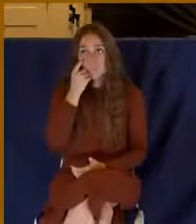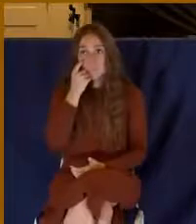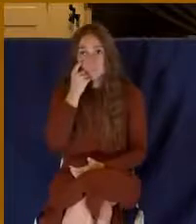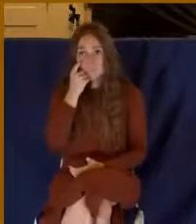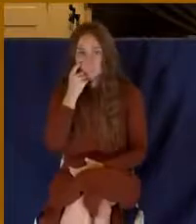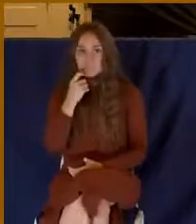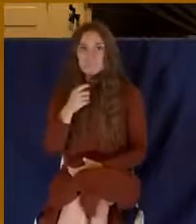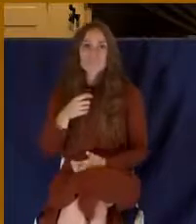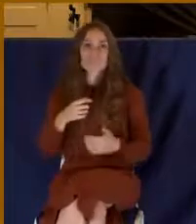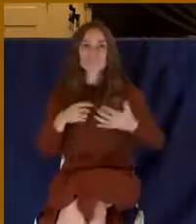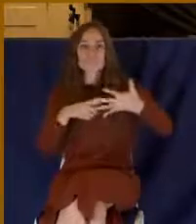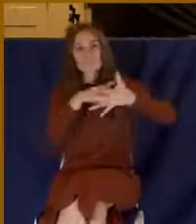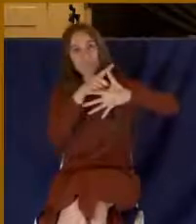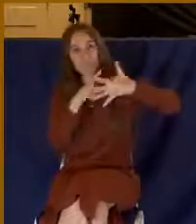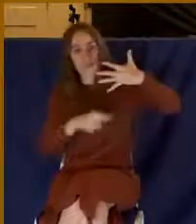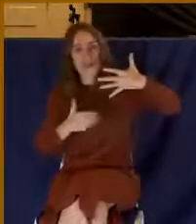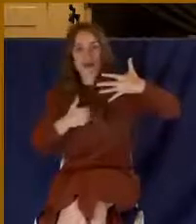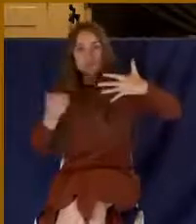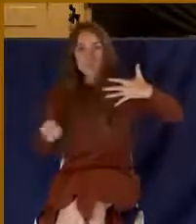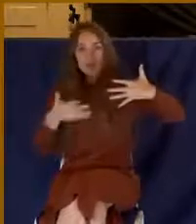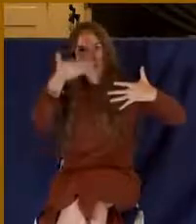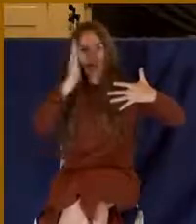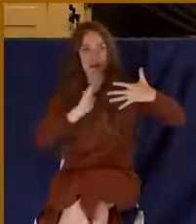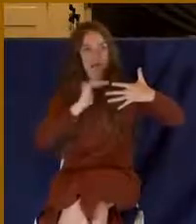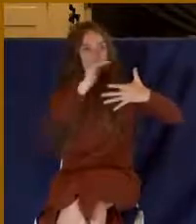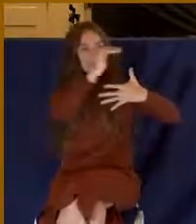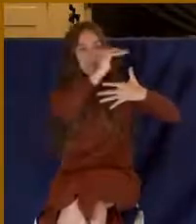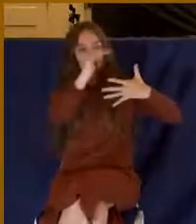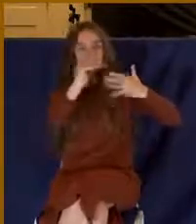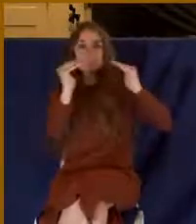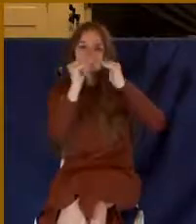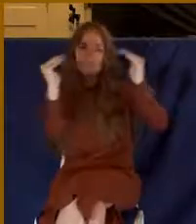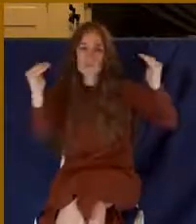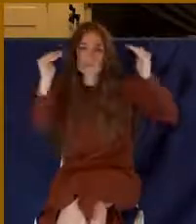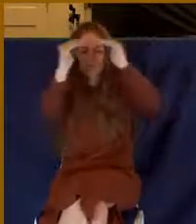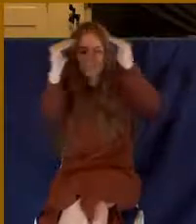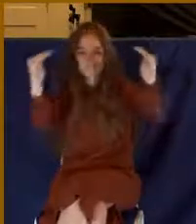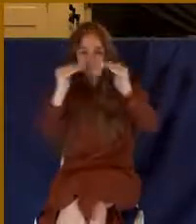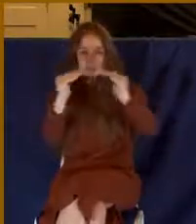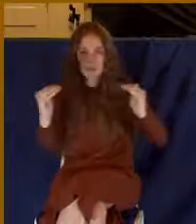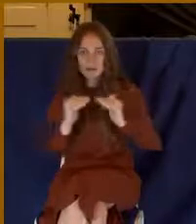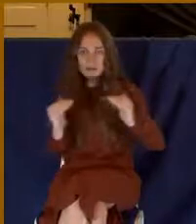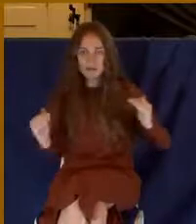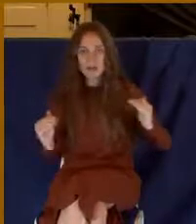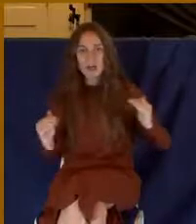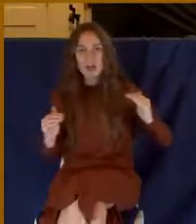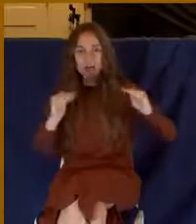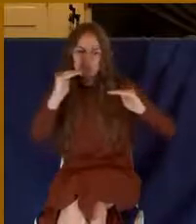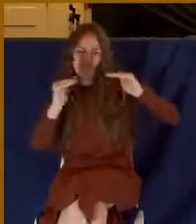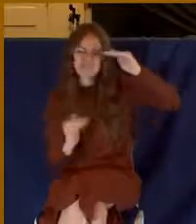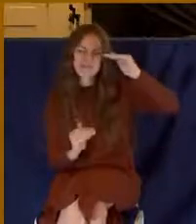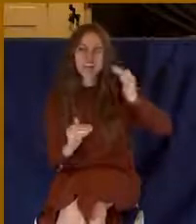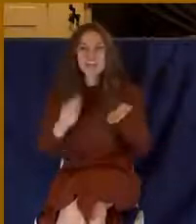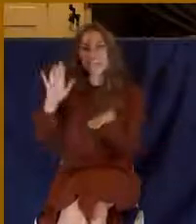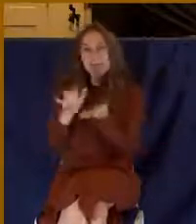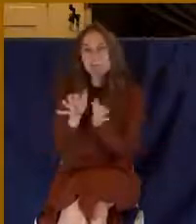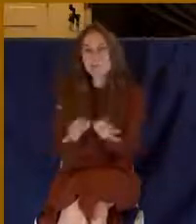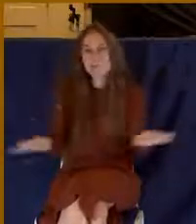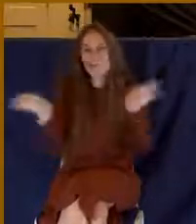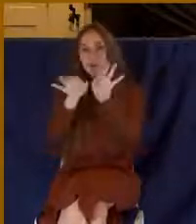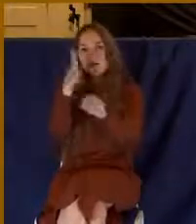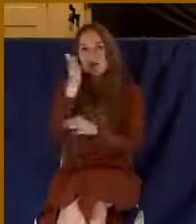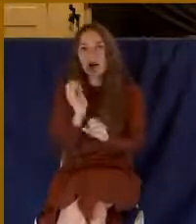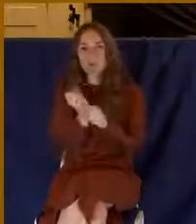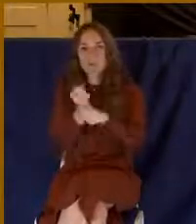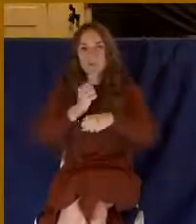the chain was this lesser God. And this lesser God, he was the one who created the creation that we know of today. And it was a